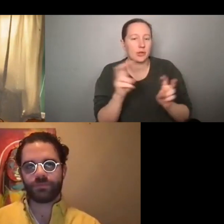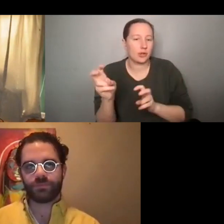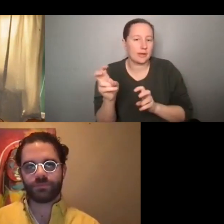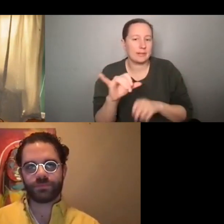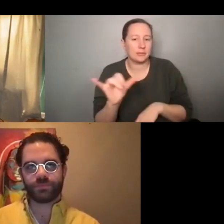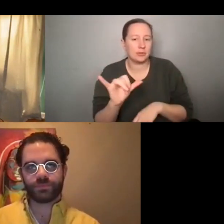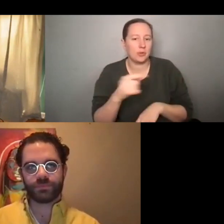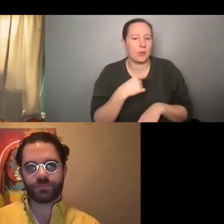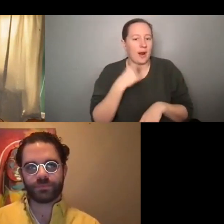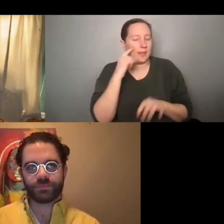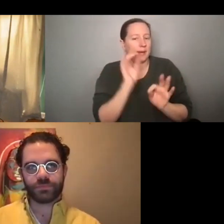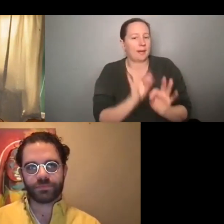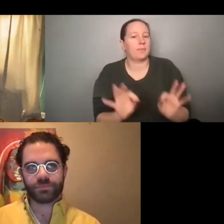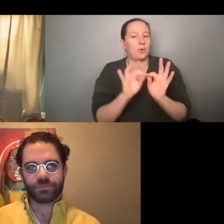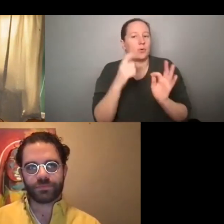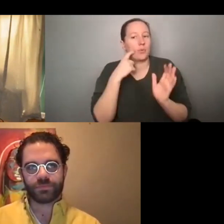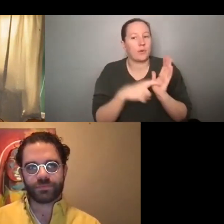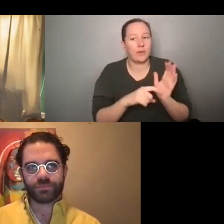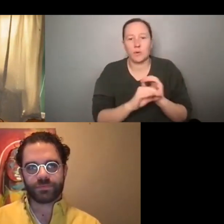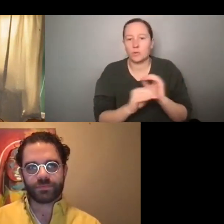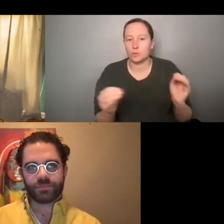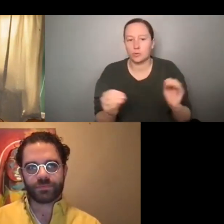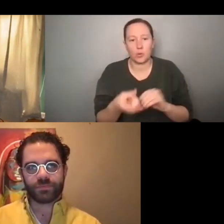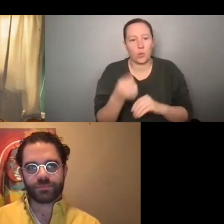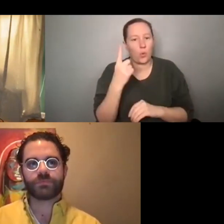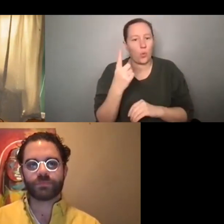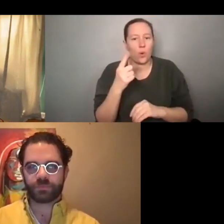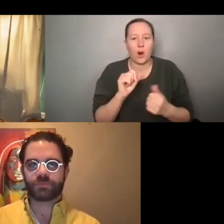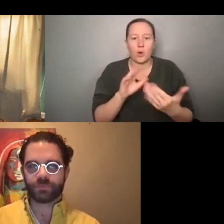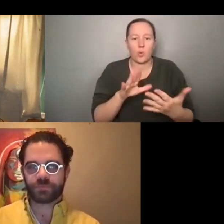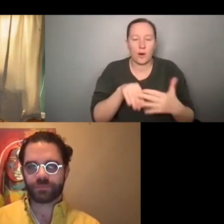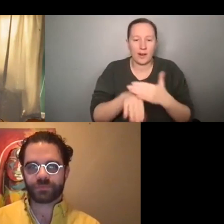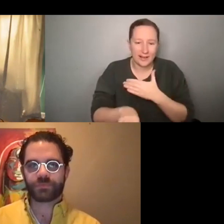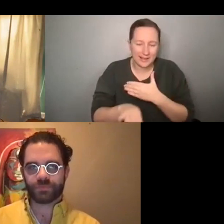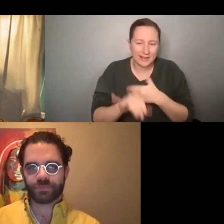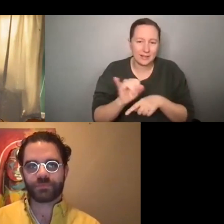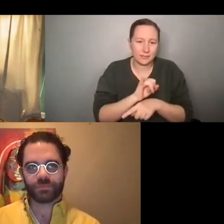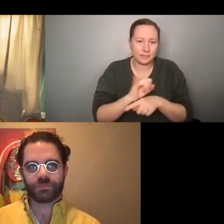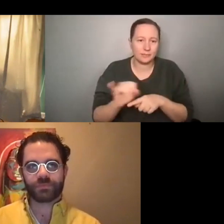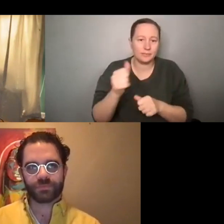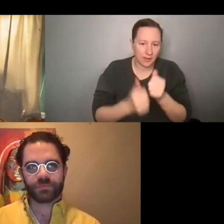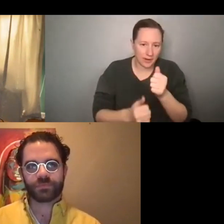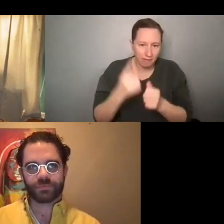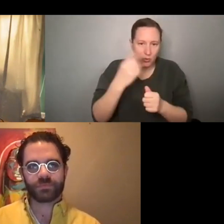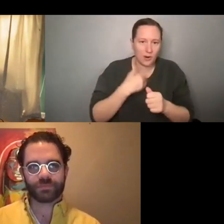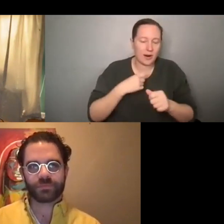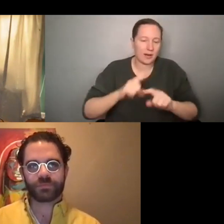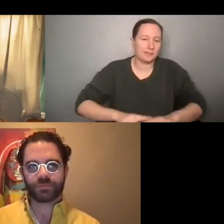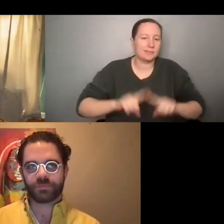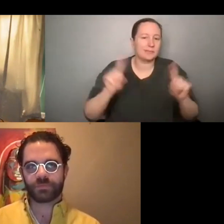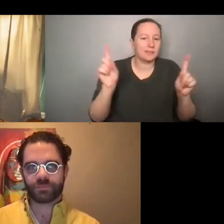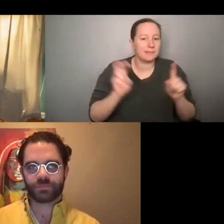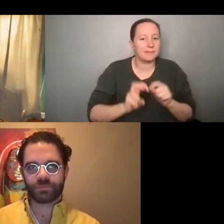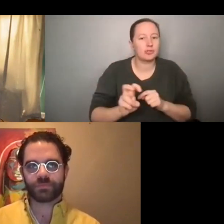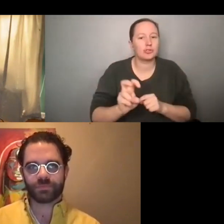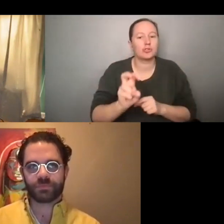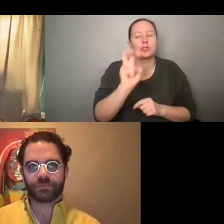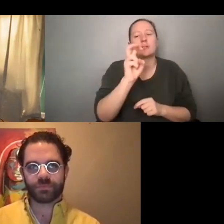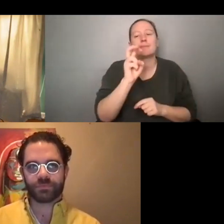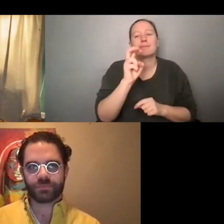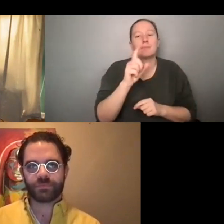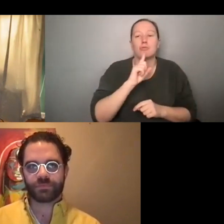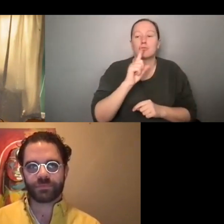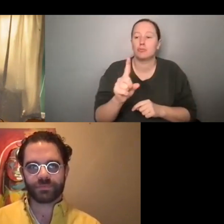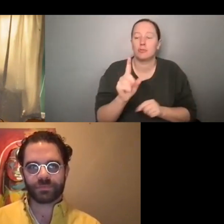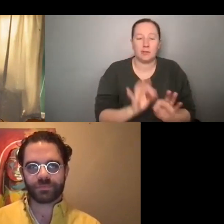important to recognize, like, there is no one way to break into this industry. Like everyone has a totally different journey and they're all totally